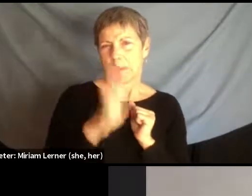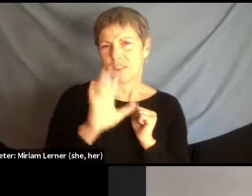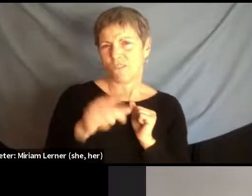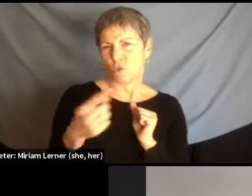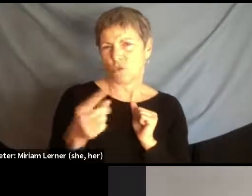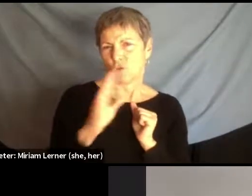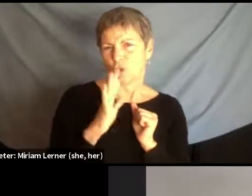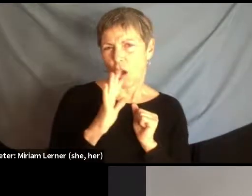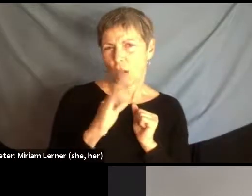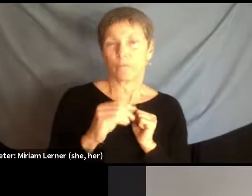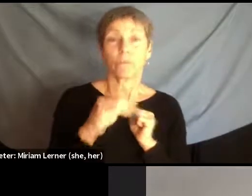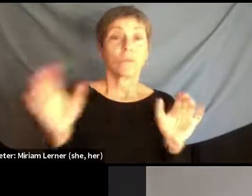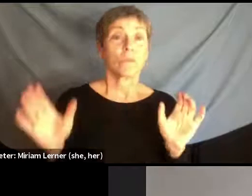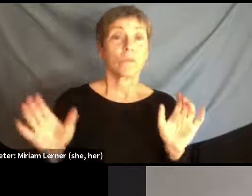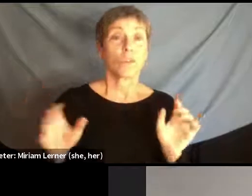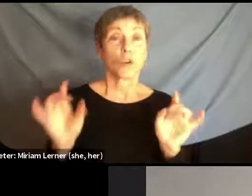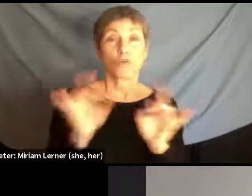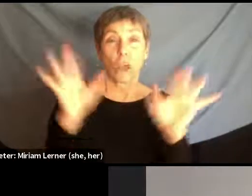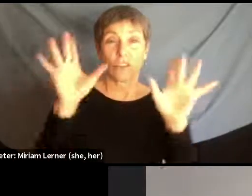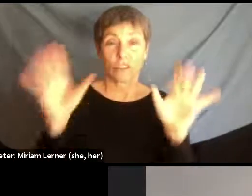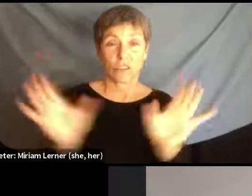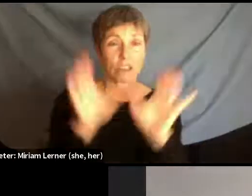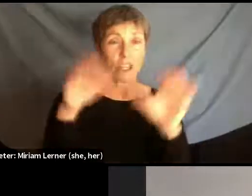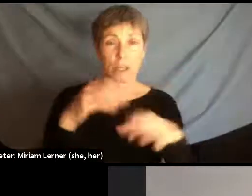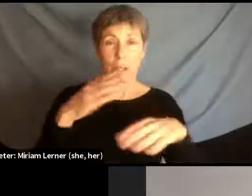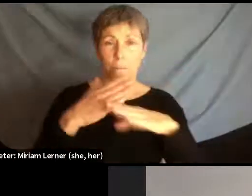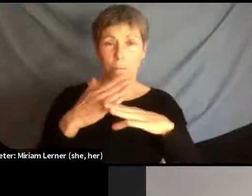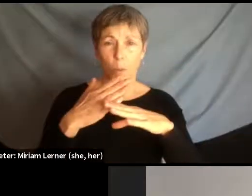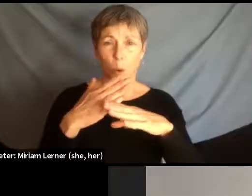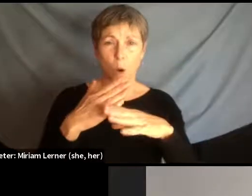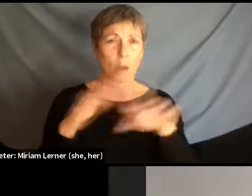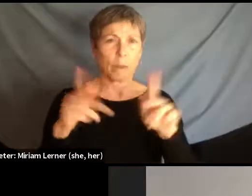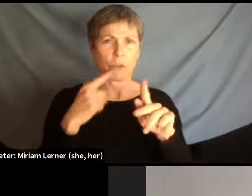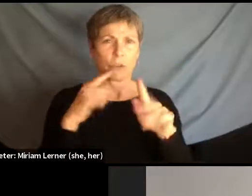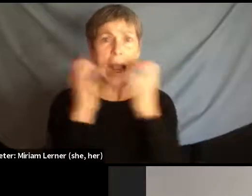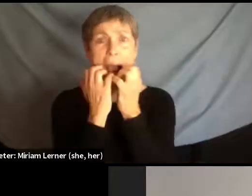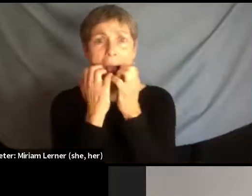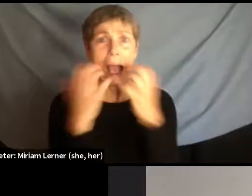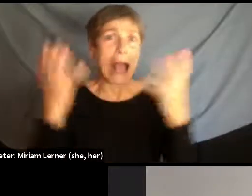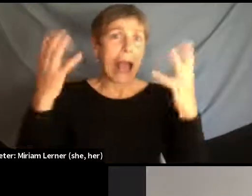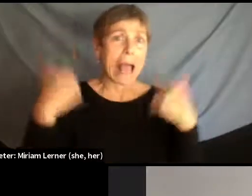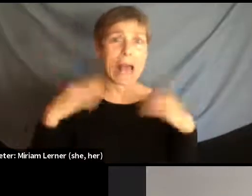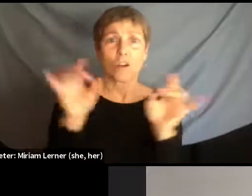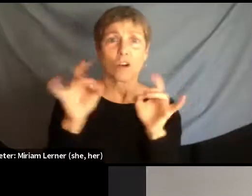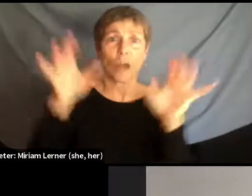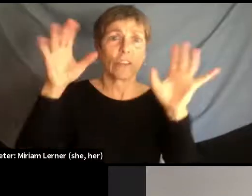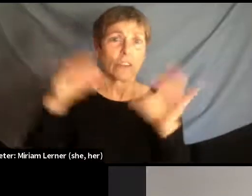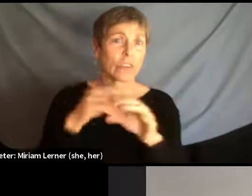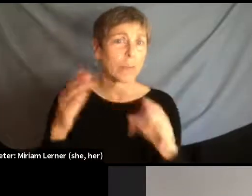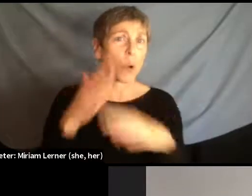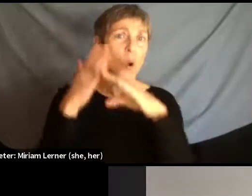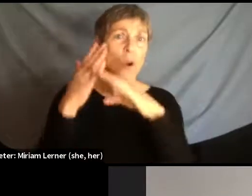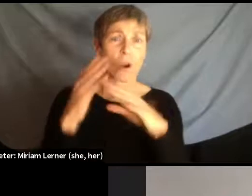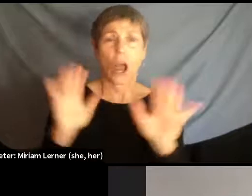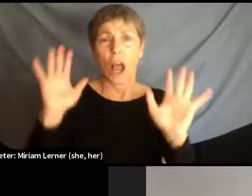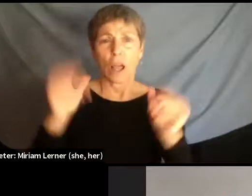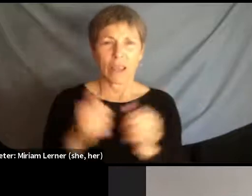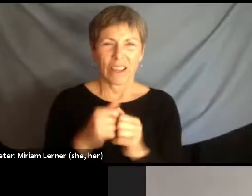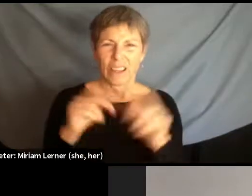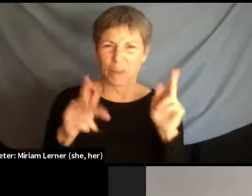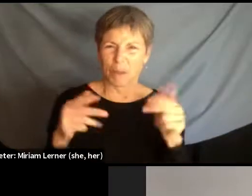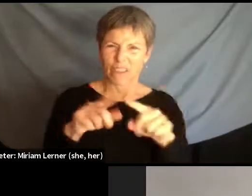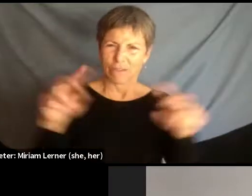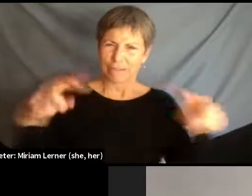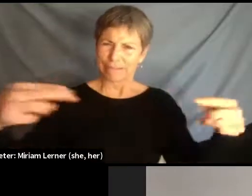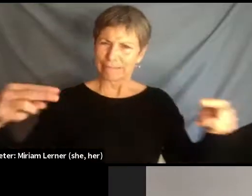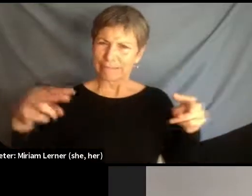about the crisis at the border. The phrase, there's a crisis at the border. A lot of people mean different things when